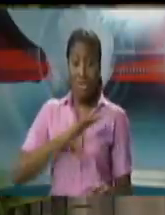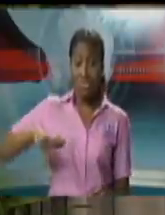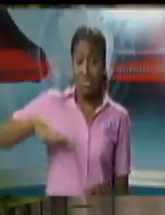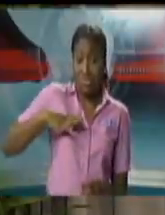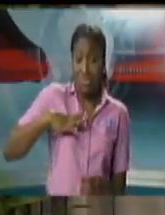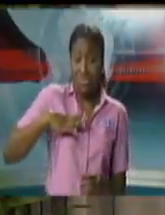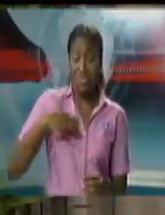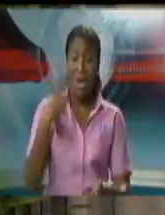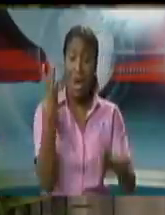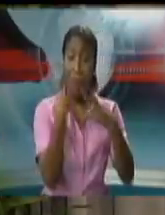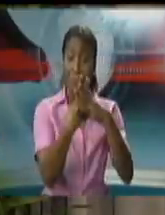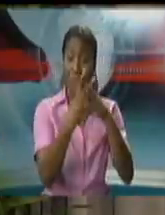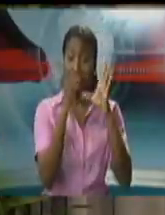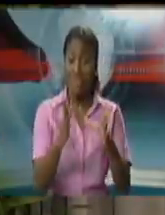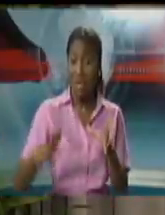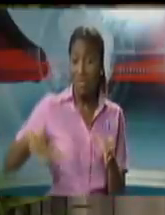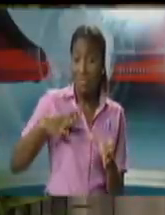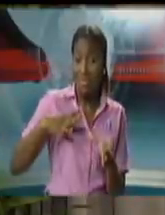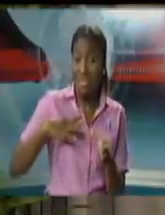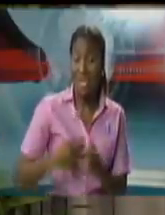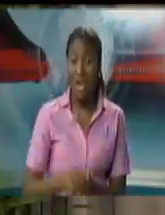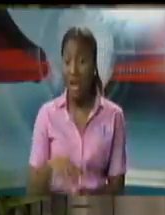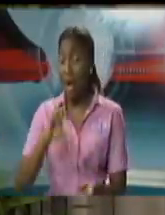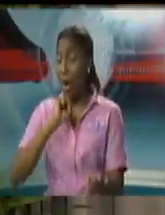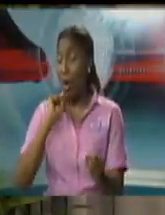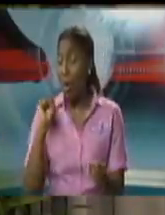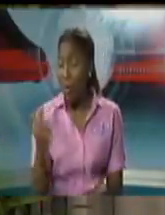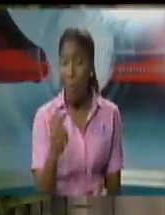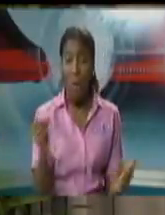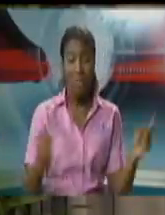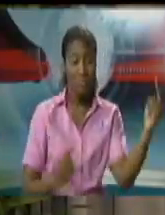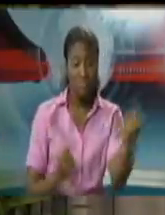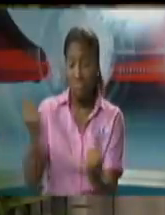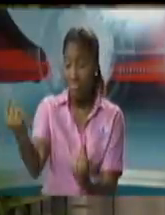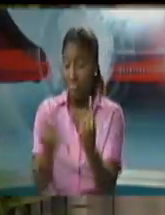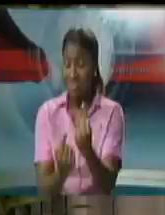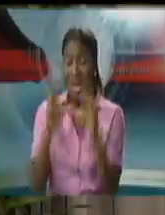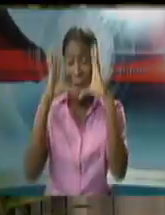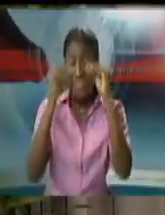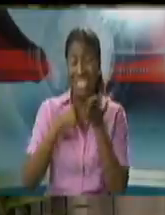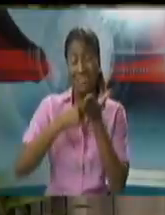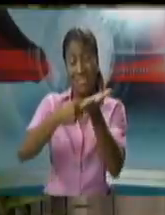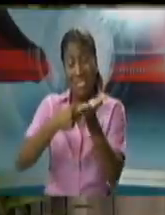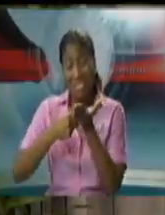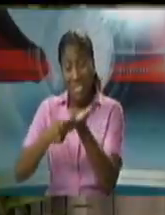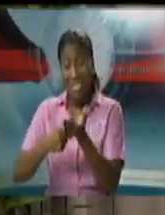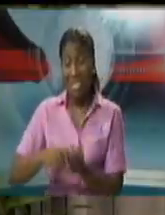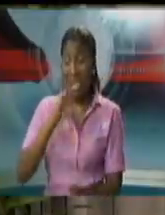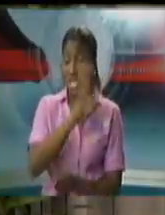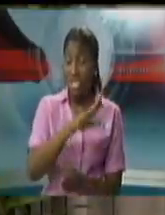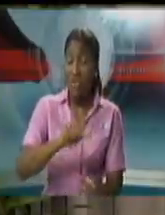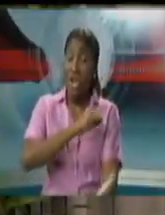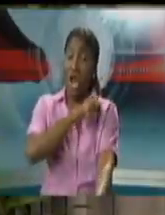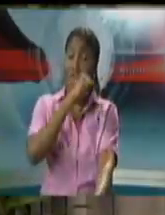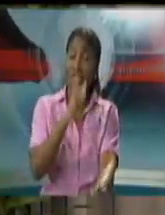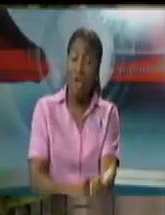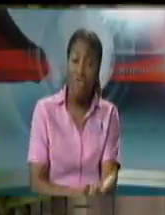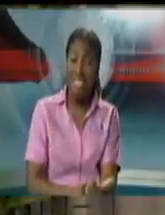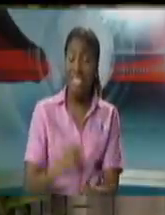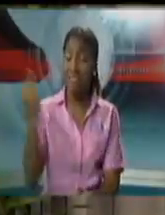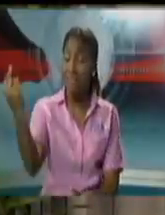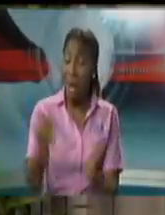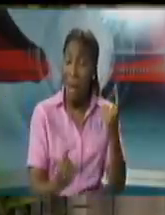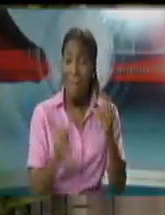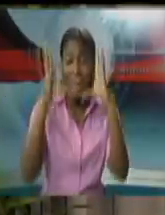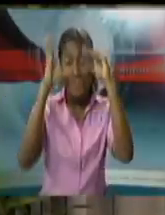Registrar of the Supreme Court, the Commission of Police, we brought the Children's Authority to the court as